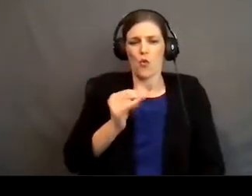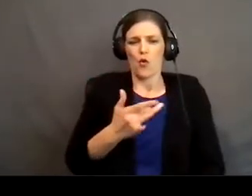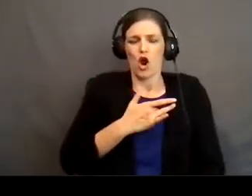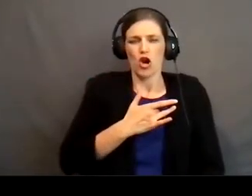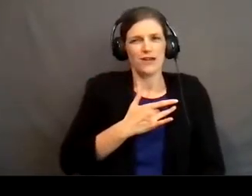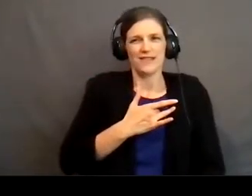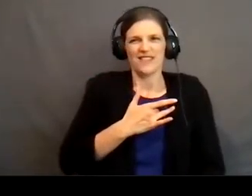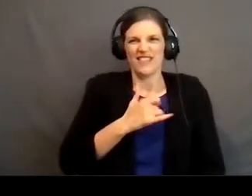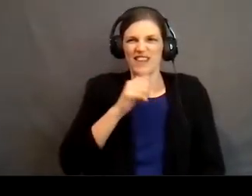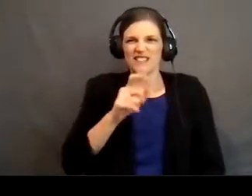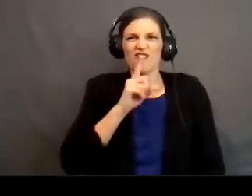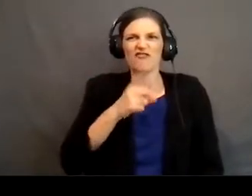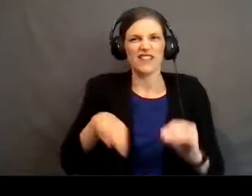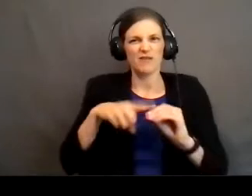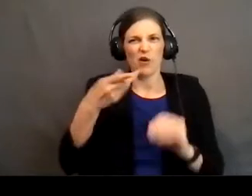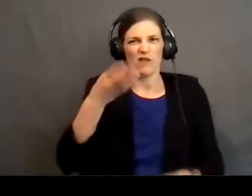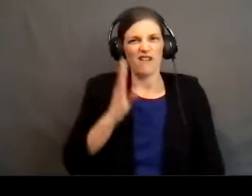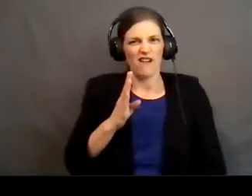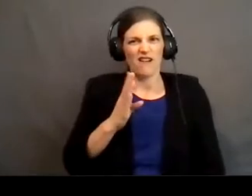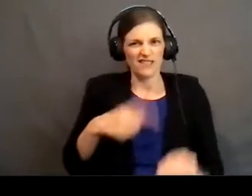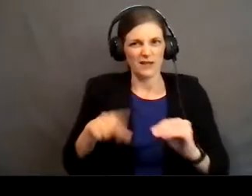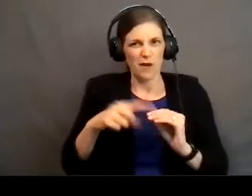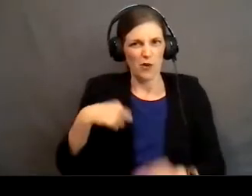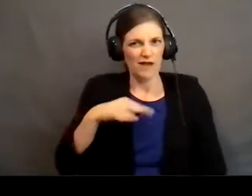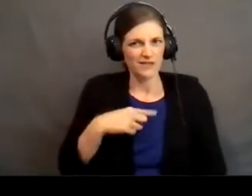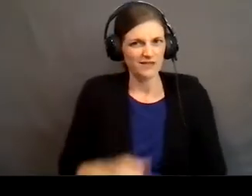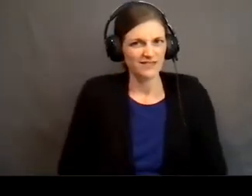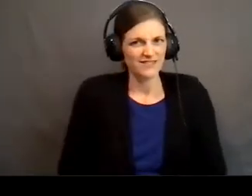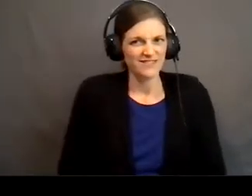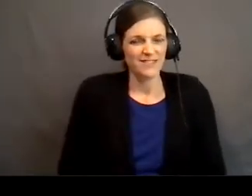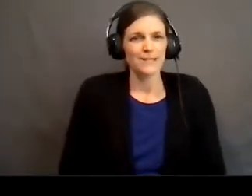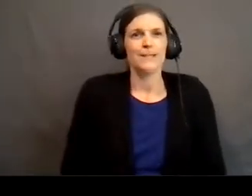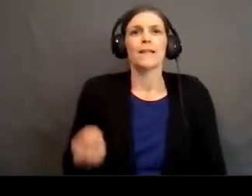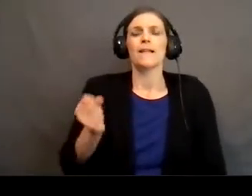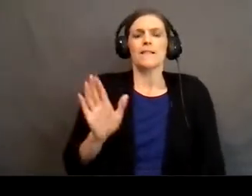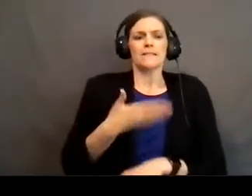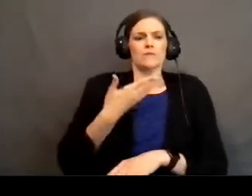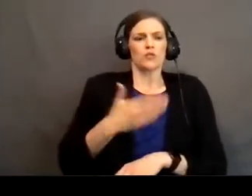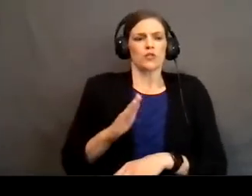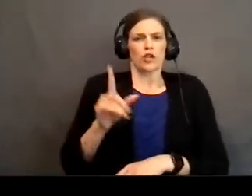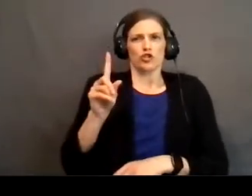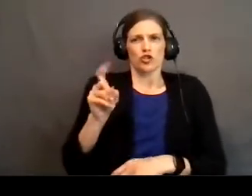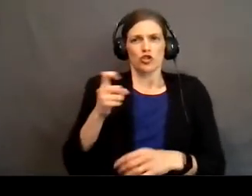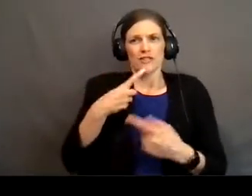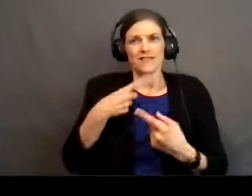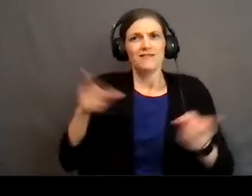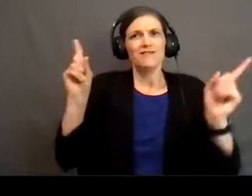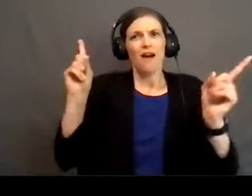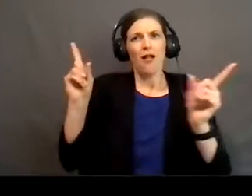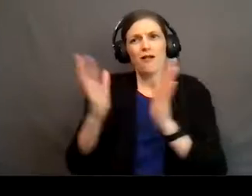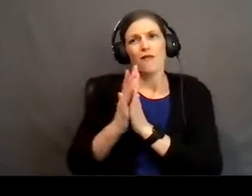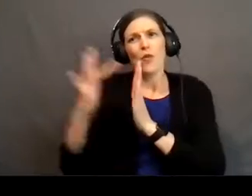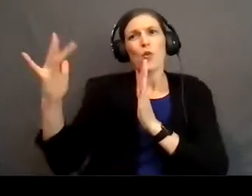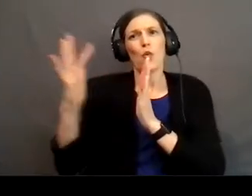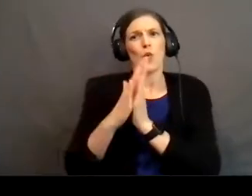aren't really about God, they're about us. These songs, when we sing them, are to tell of the glory of our